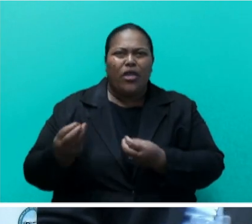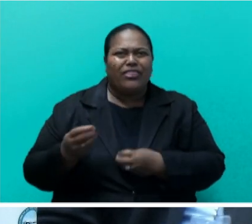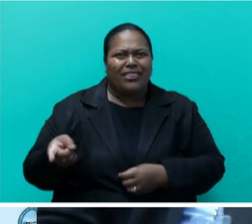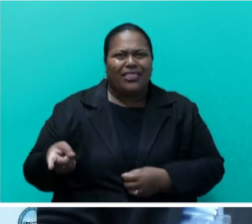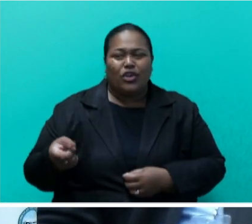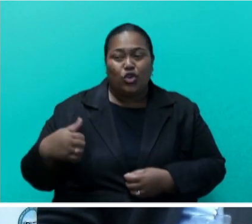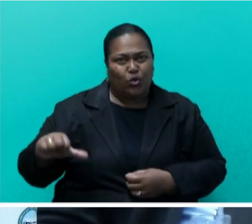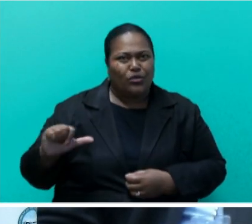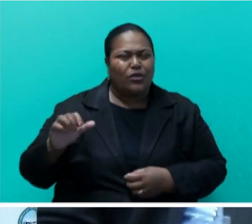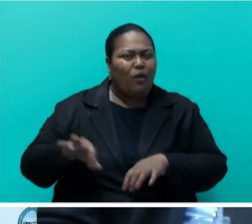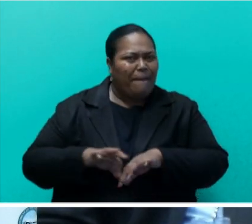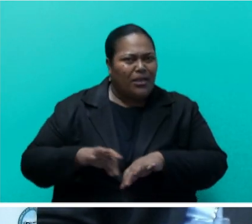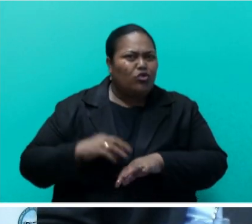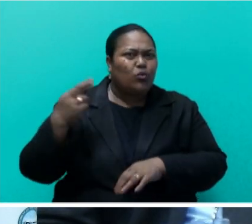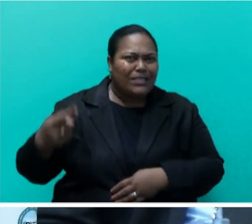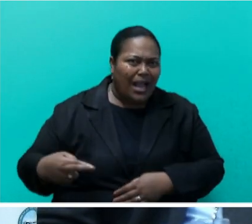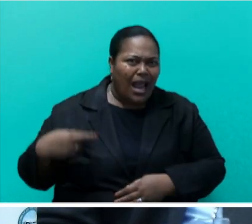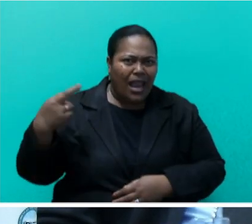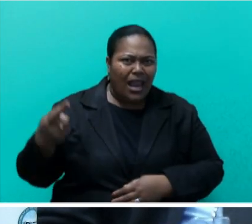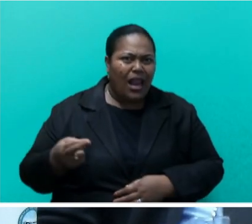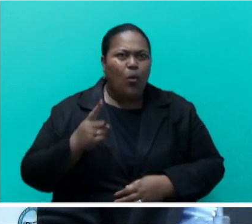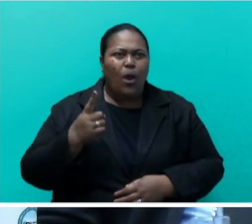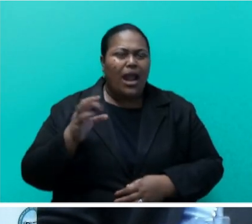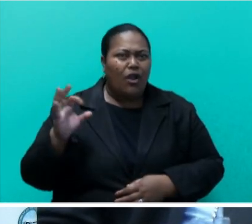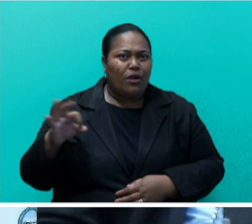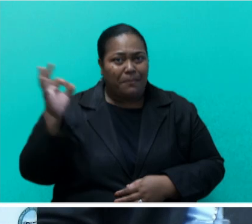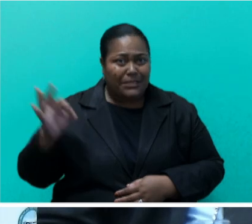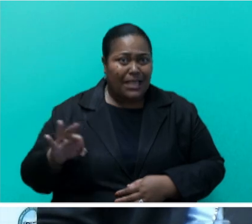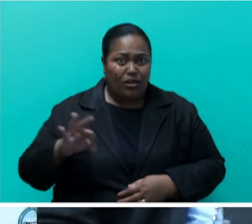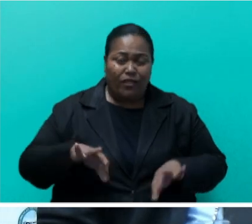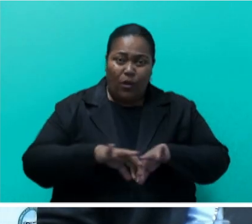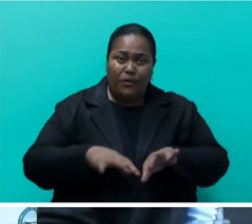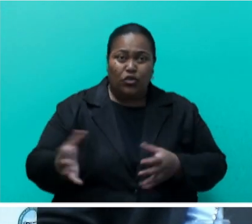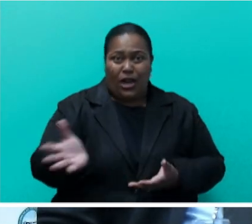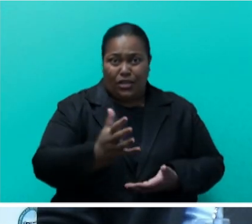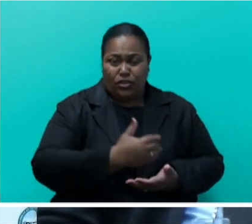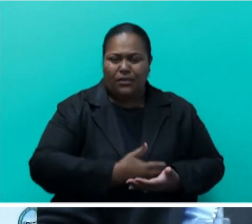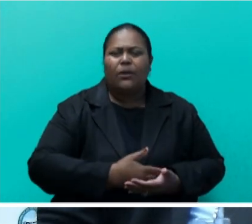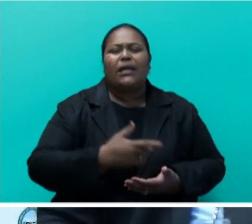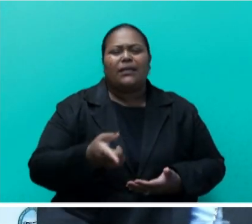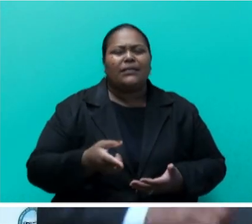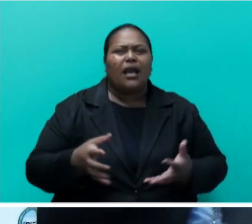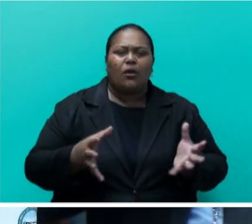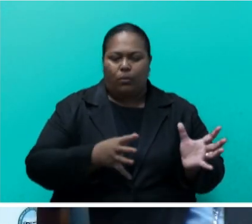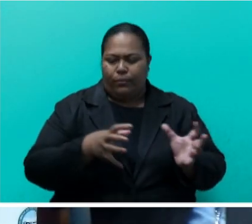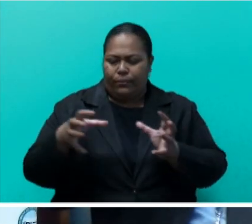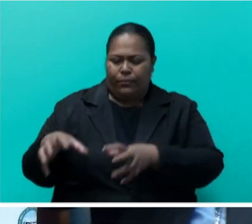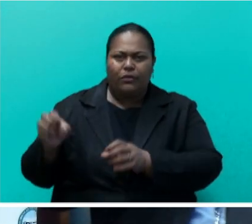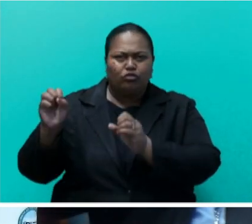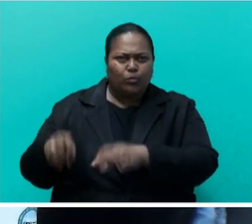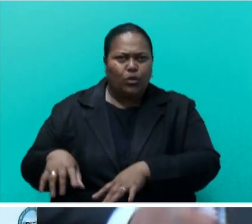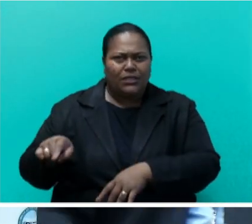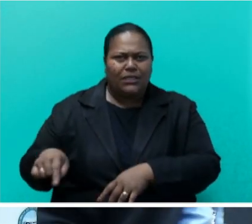The current practice, it is Mr Speaker sir, 100% of the waste collection goes directly to the landfill or dump site. So the improved